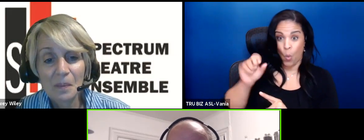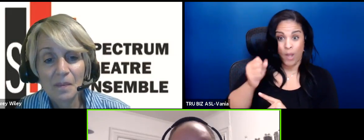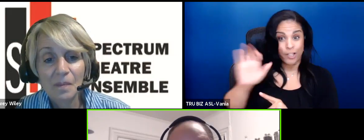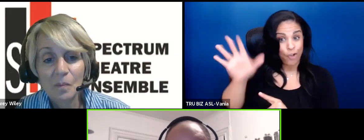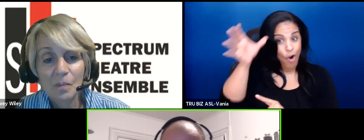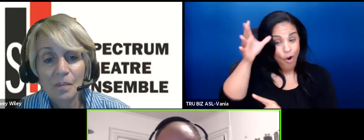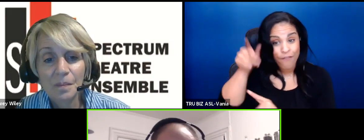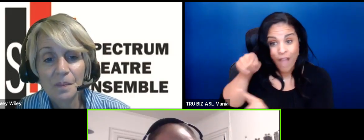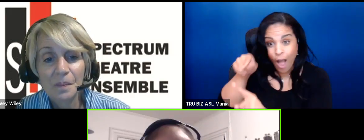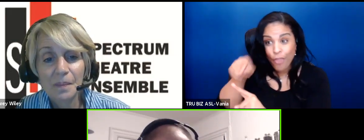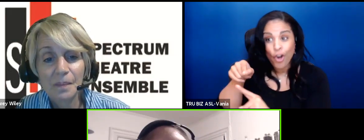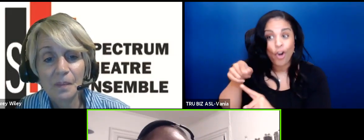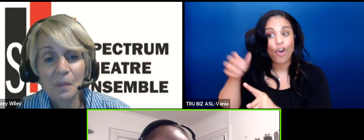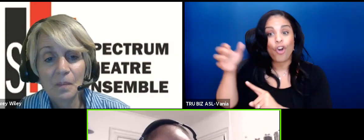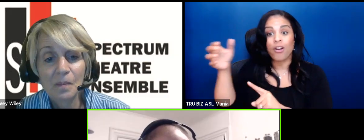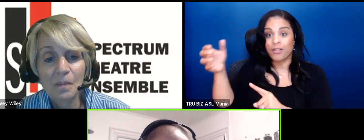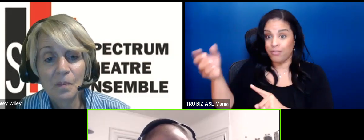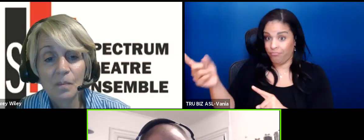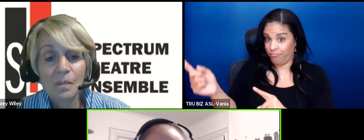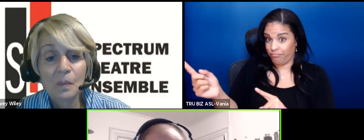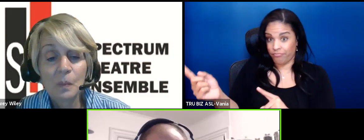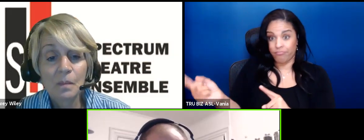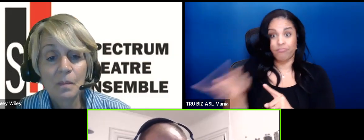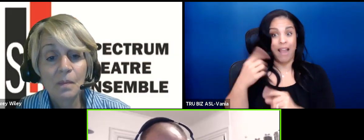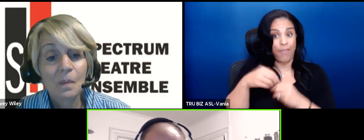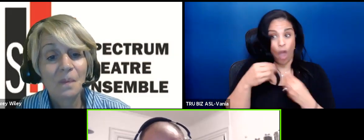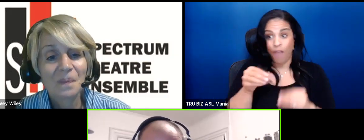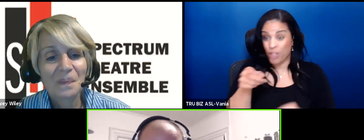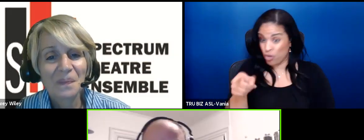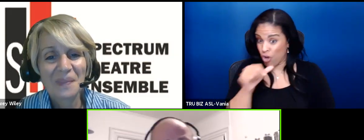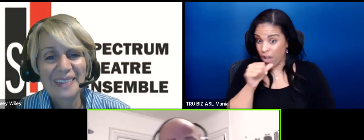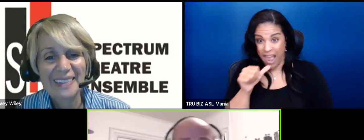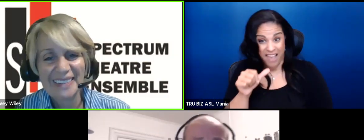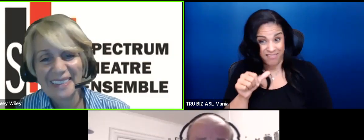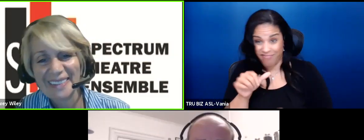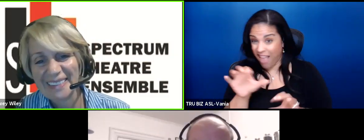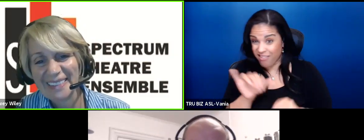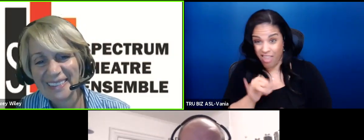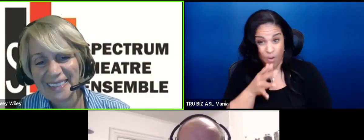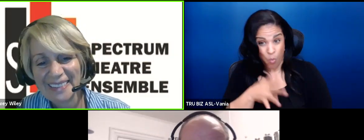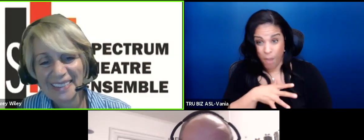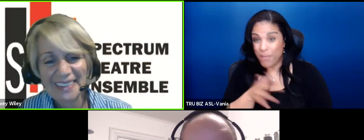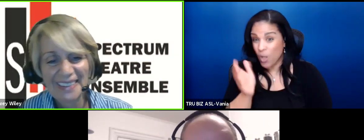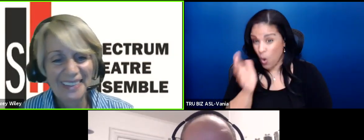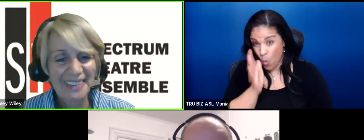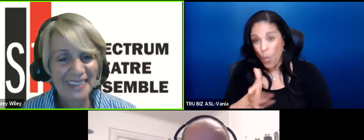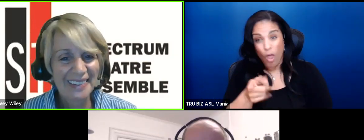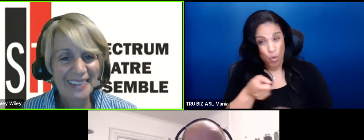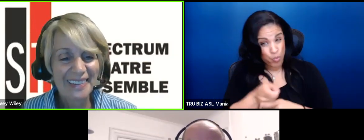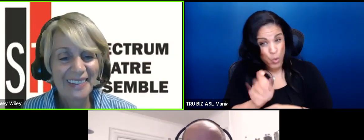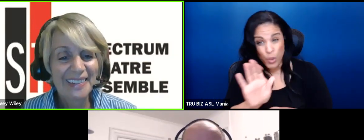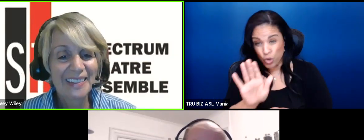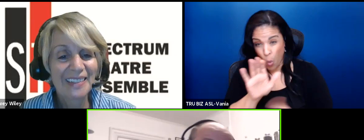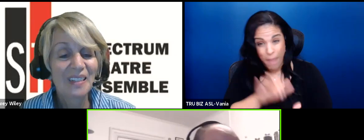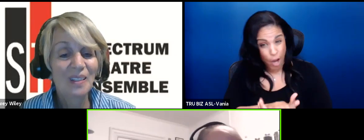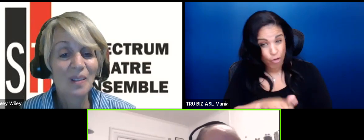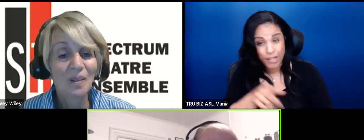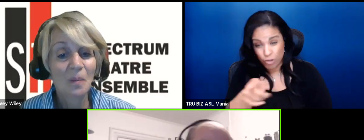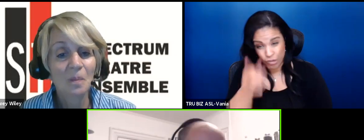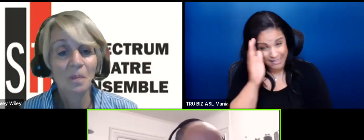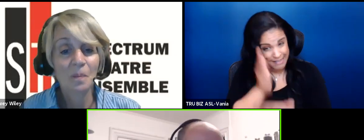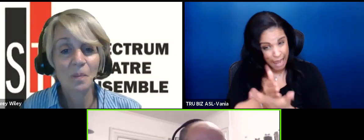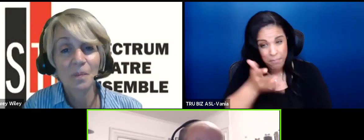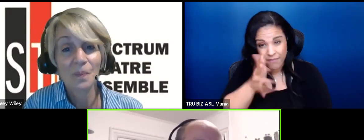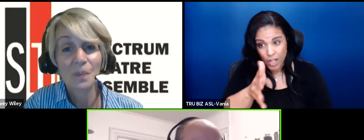brought her into her office and said what you're doing is unladylike and it will ruin your prospects for a good marriage and stop it and you know